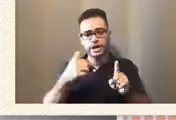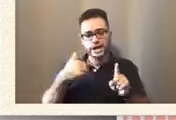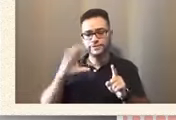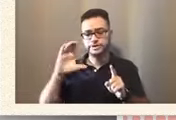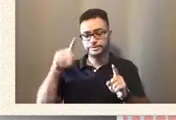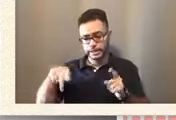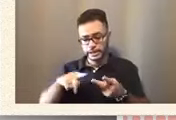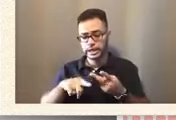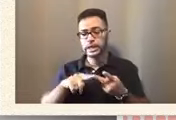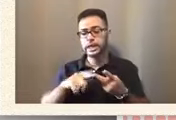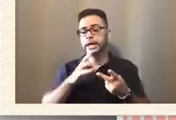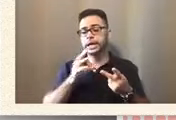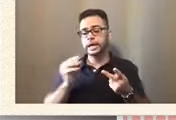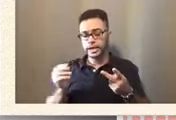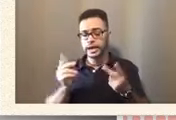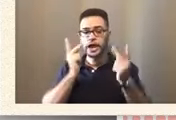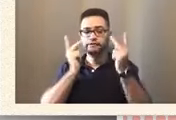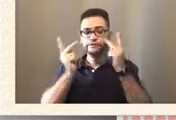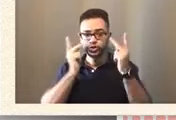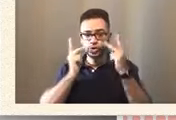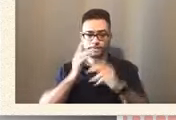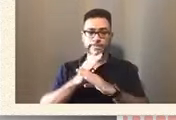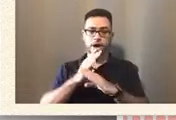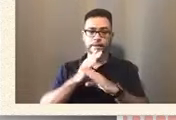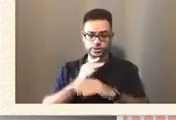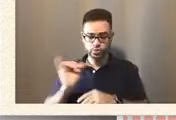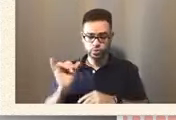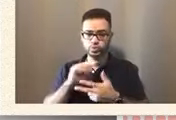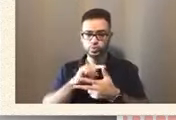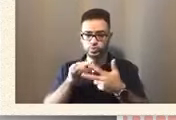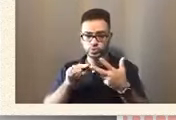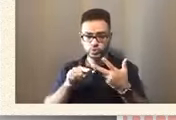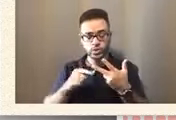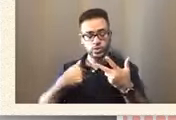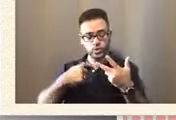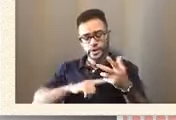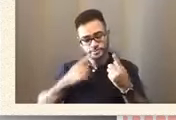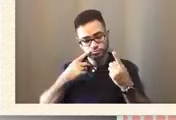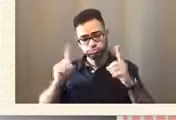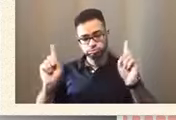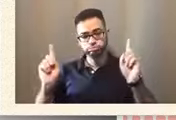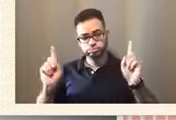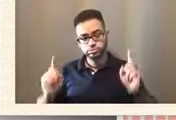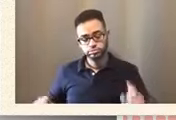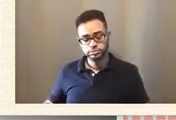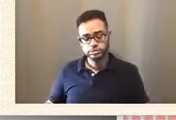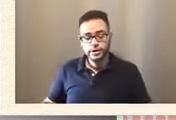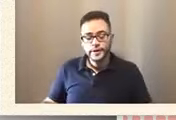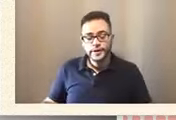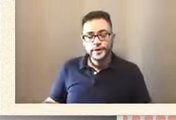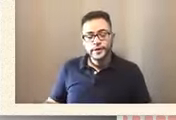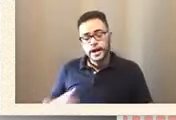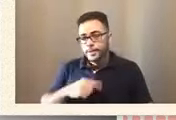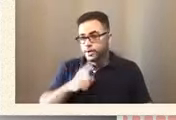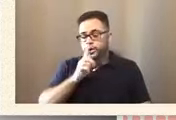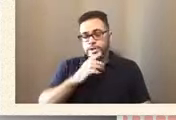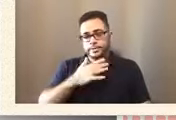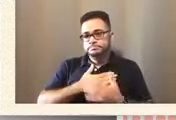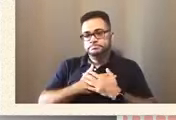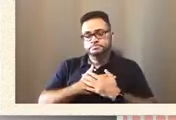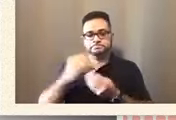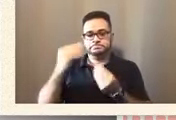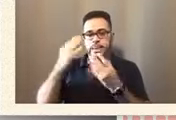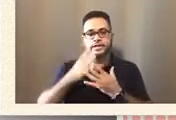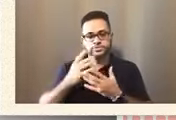visual impairment. We've come a long way. I am so blessed to have him. I'm so blessed to be with